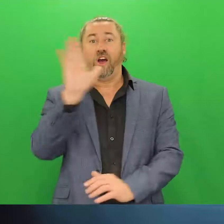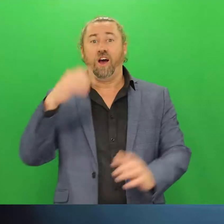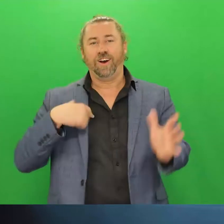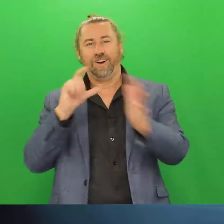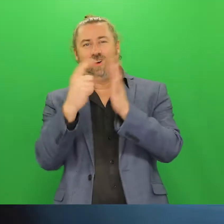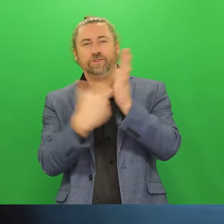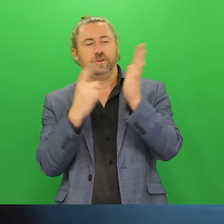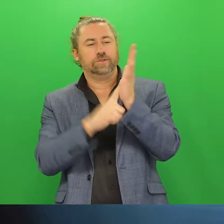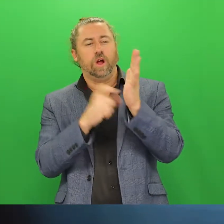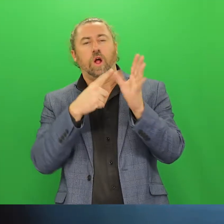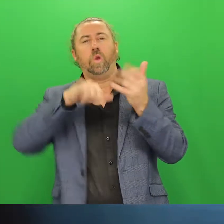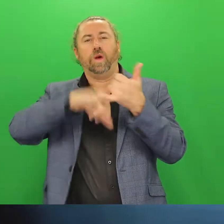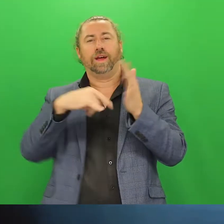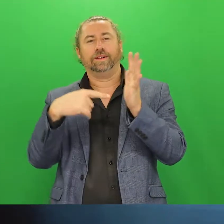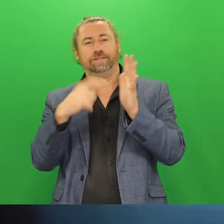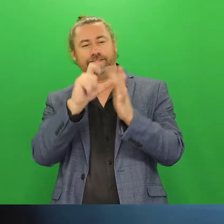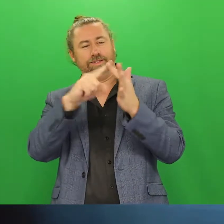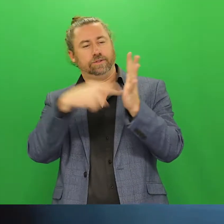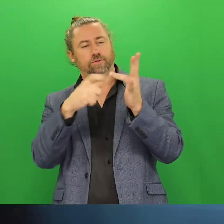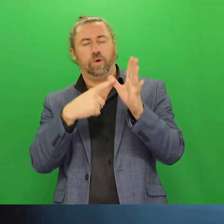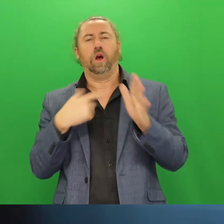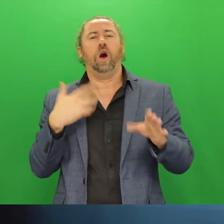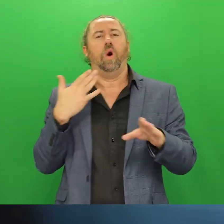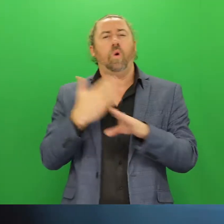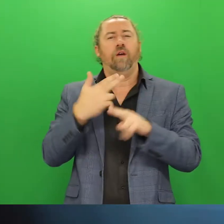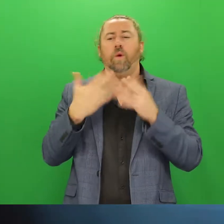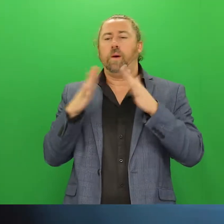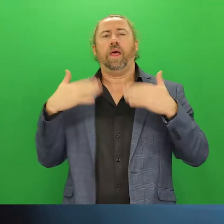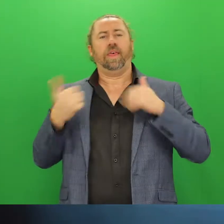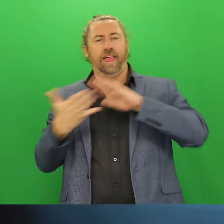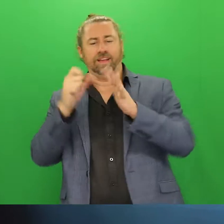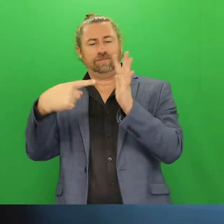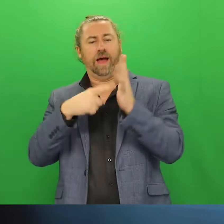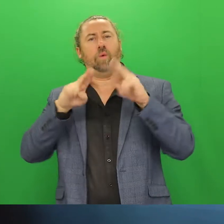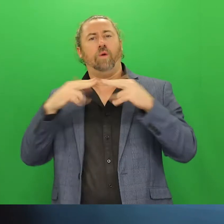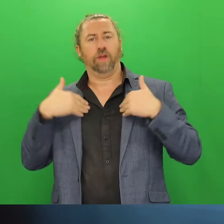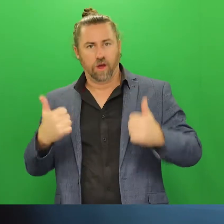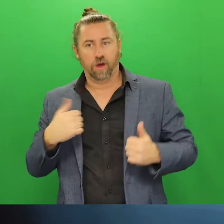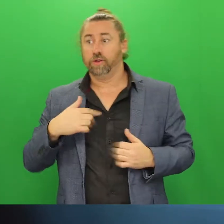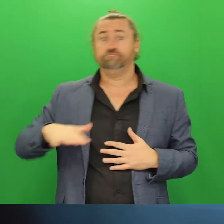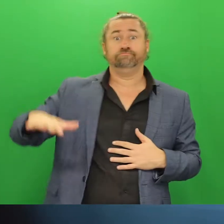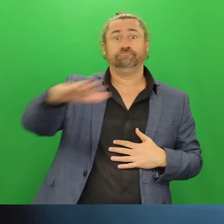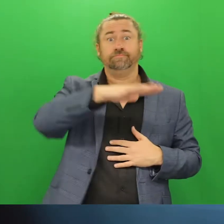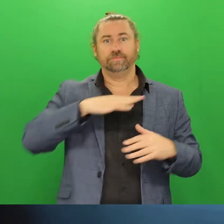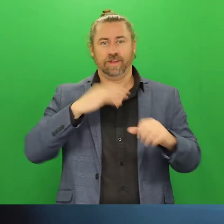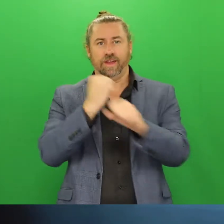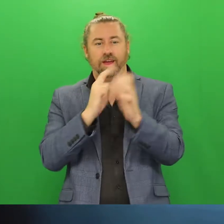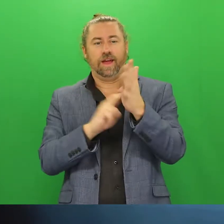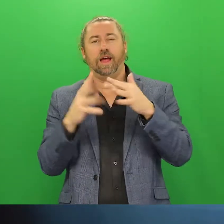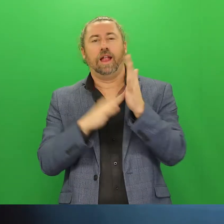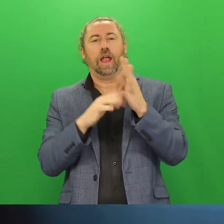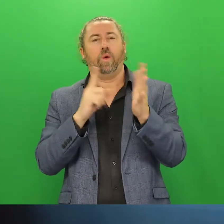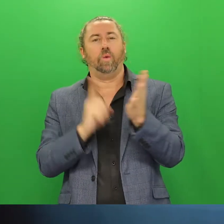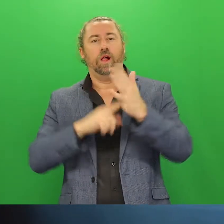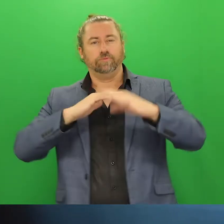Hello, I'm Dr Luca Zotoka and I work in Public Health for the Department of Health. Today I'm on Ngunawal Daura, Ngunawal